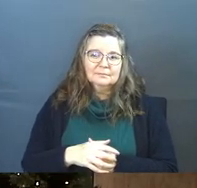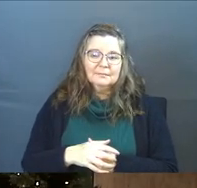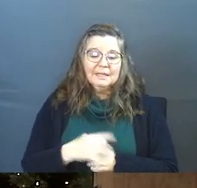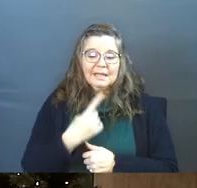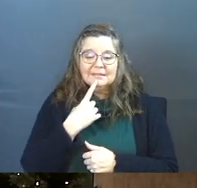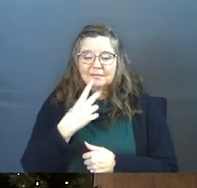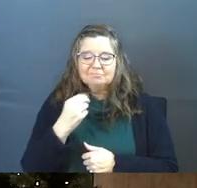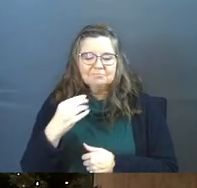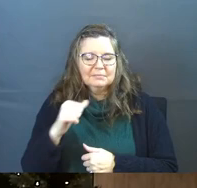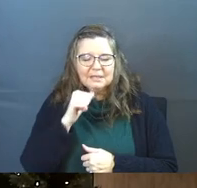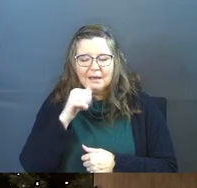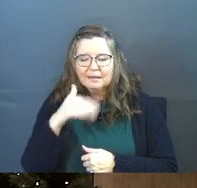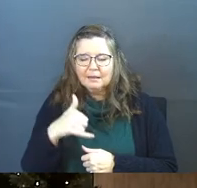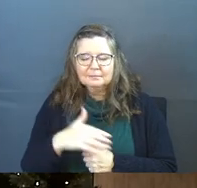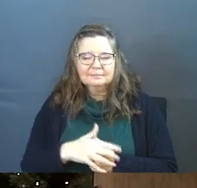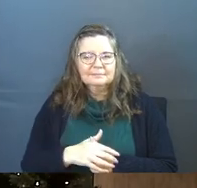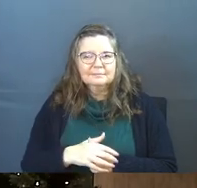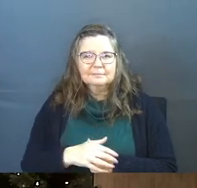And he'll say, not yet.